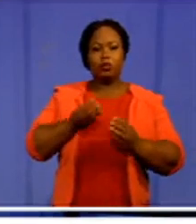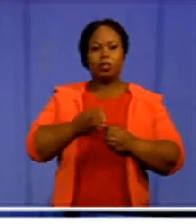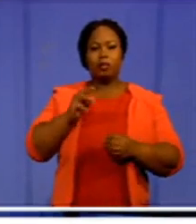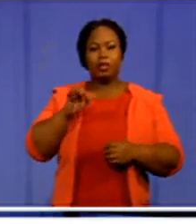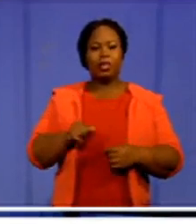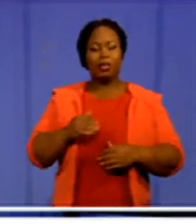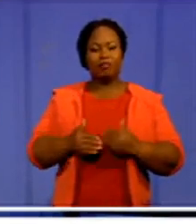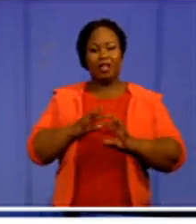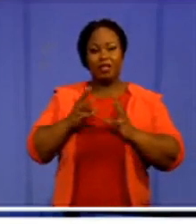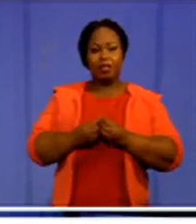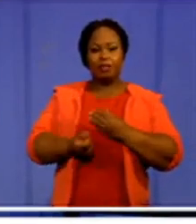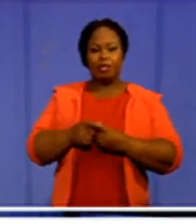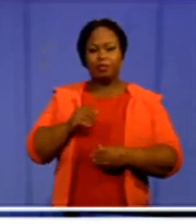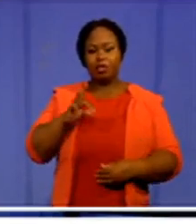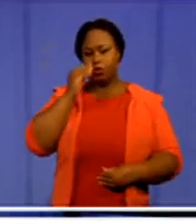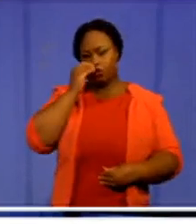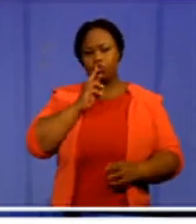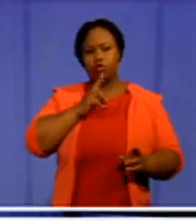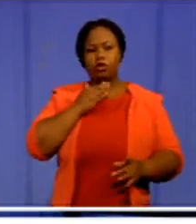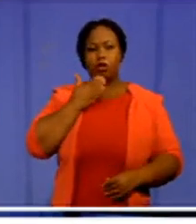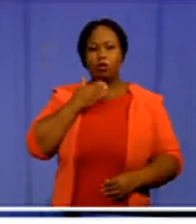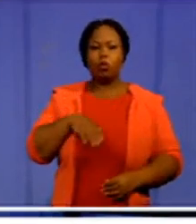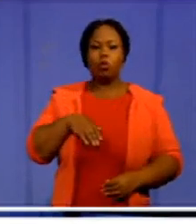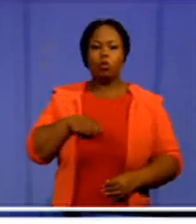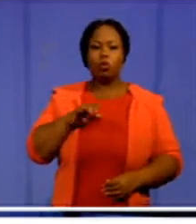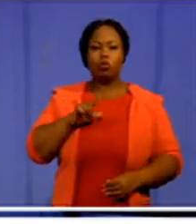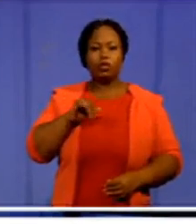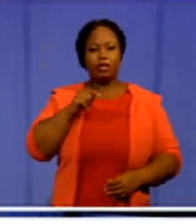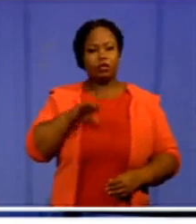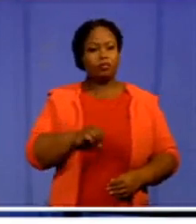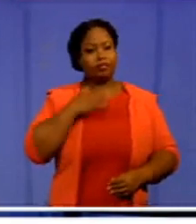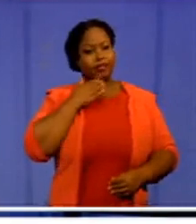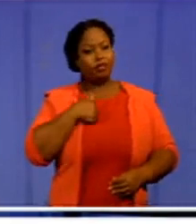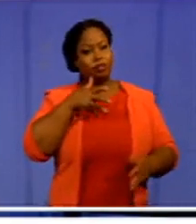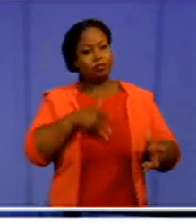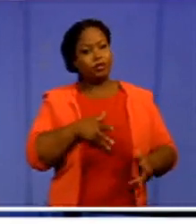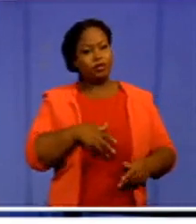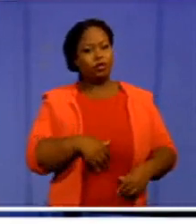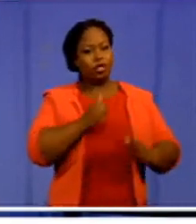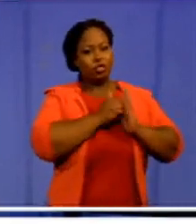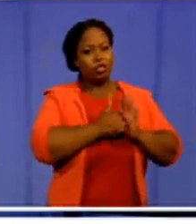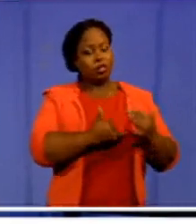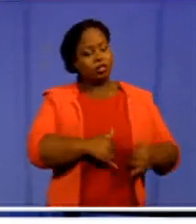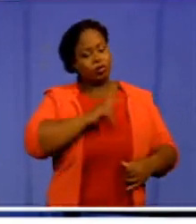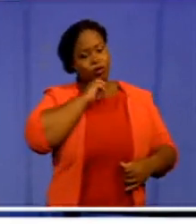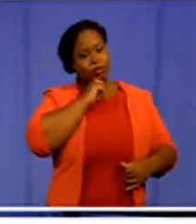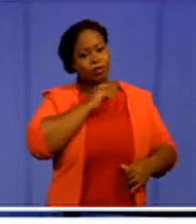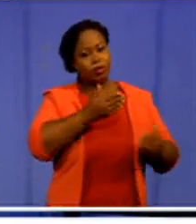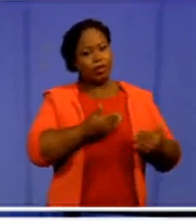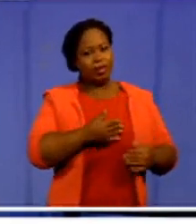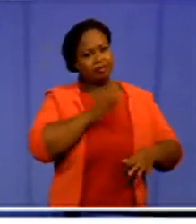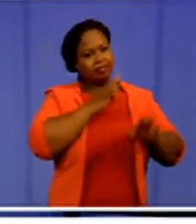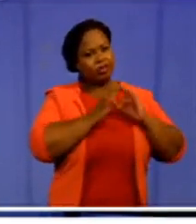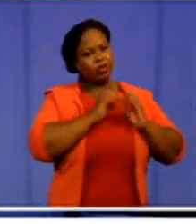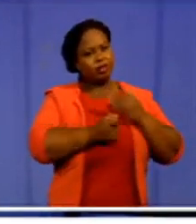Day proceedings from SABC News reporter Lutendo Boboti. Lutendo, it's great to have you on the agenda this morning. Welcome to the program. Take us through